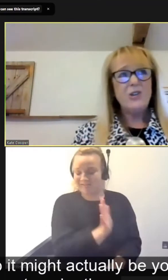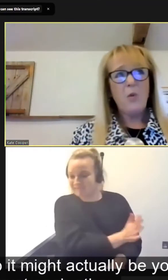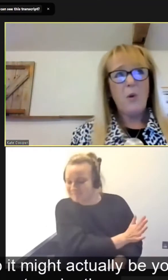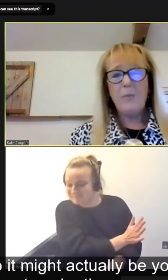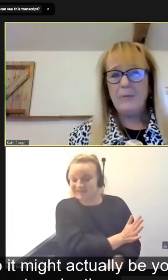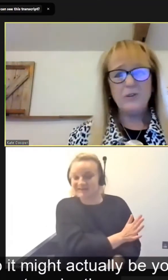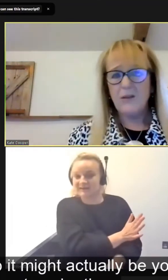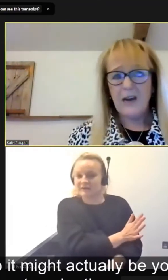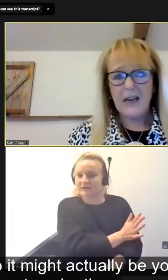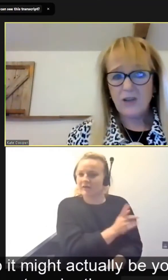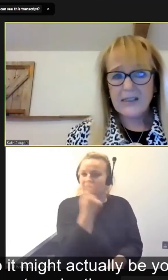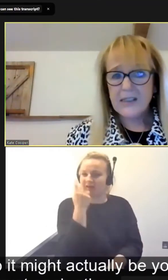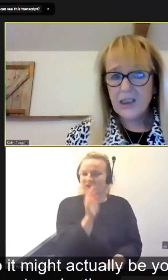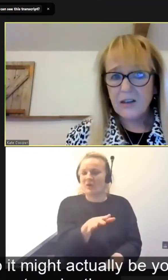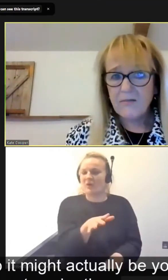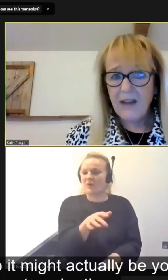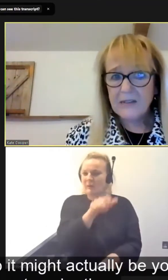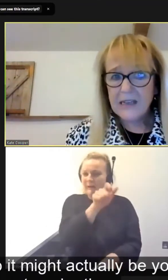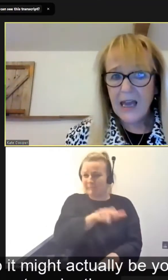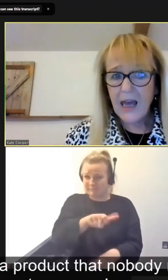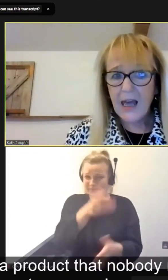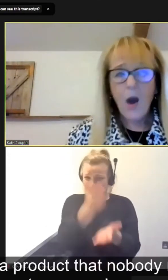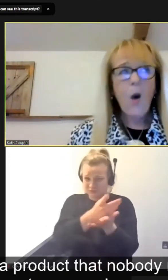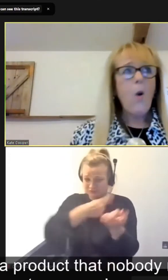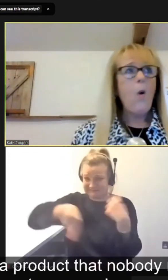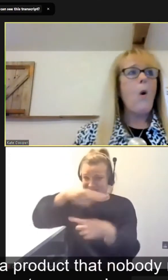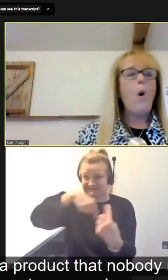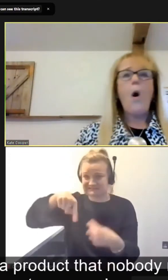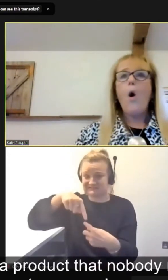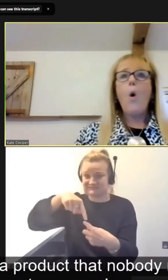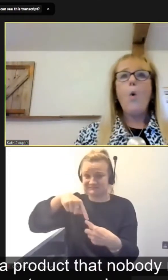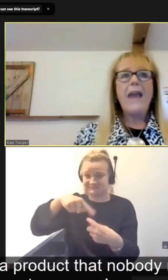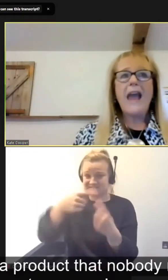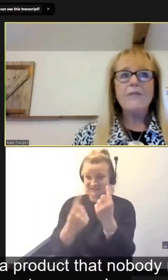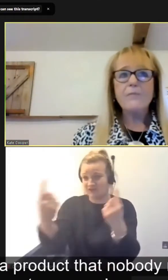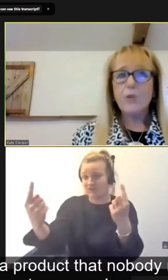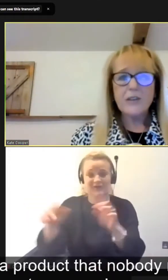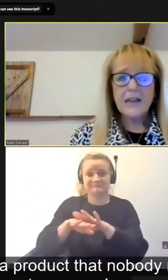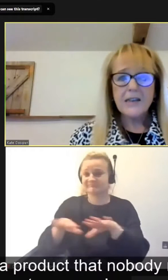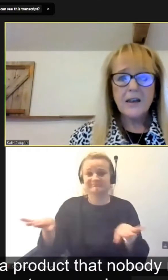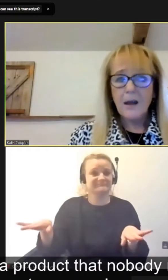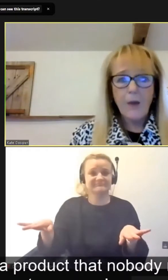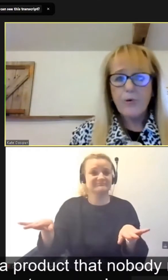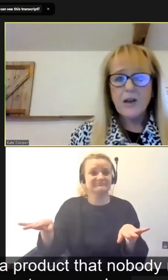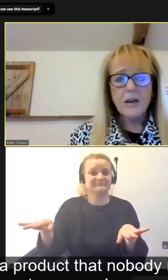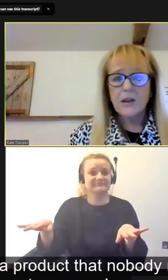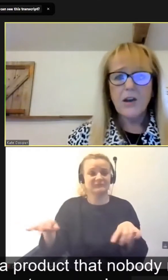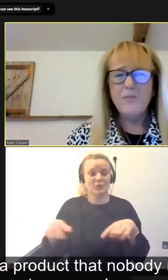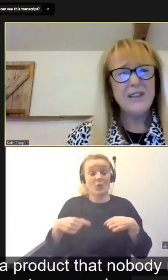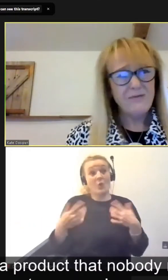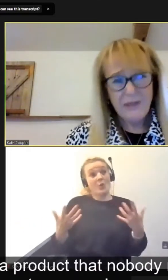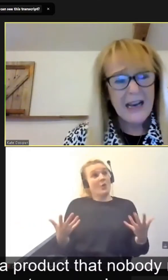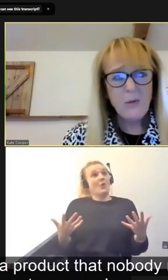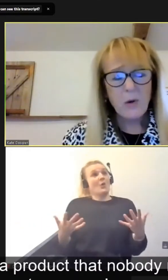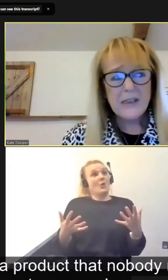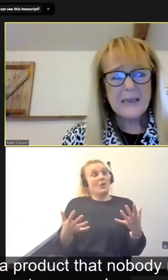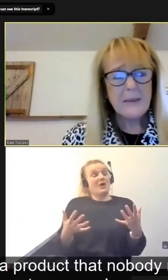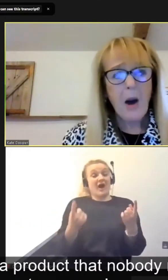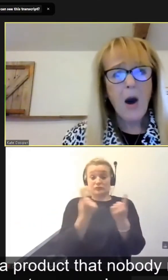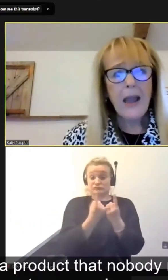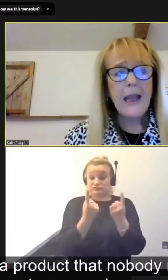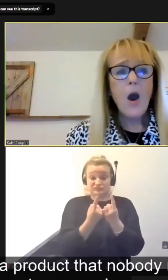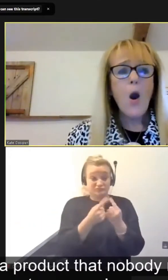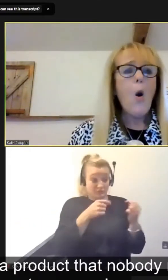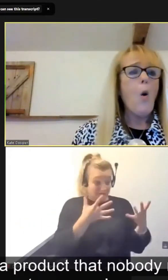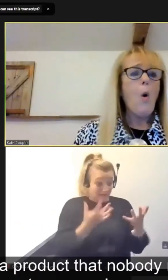actually, do you know what, people don't really trust each other around here. Or we have a product, a product that nobody really wants